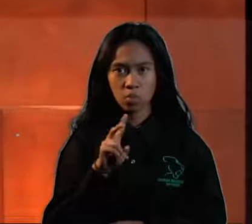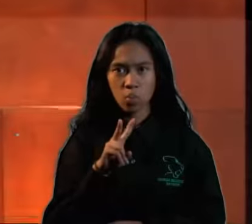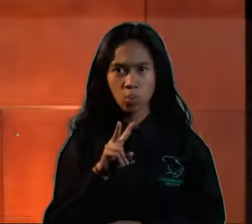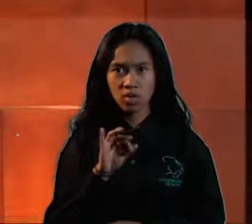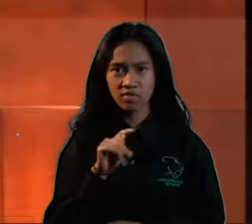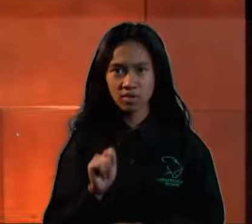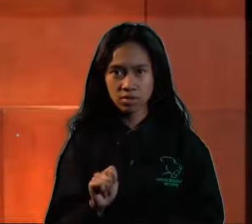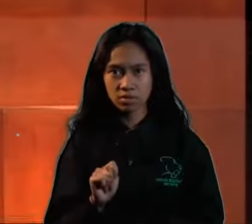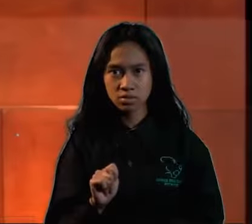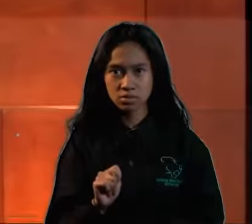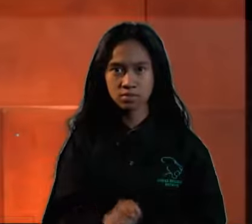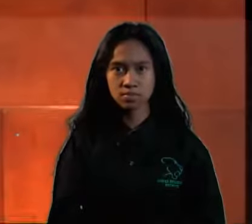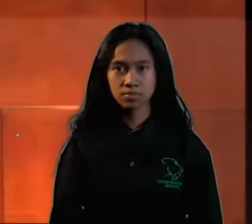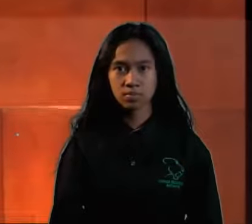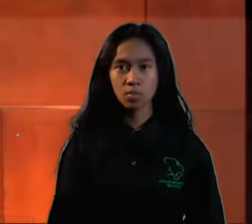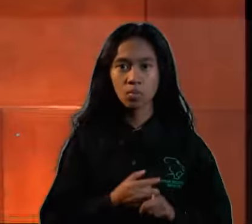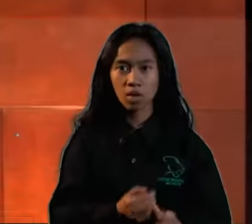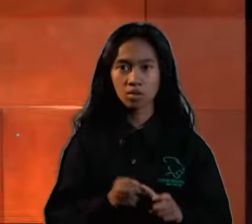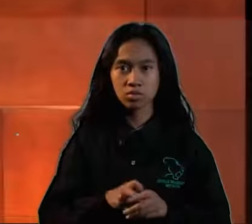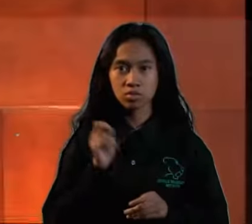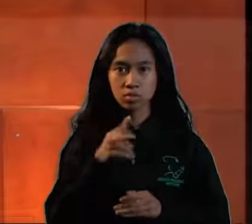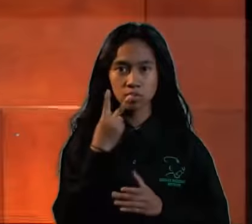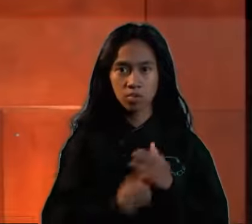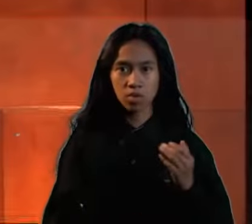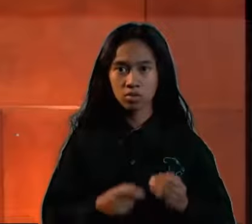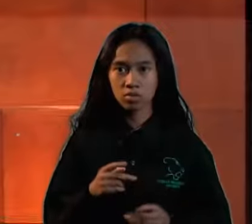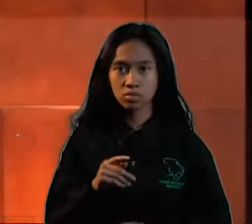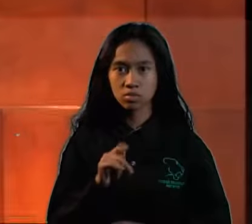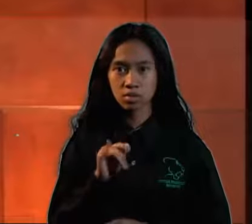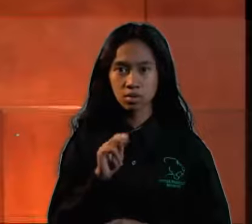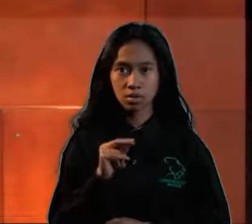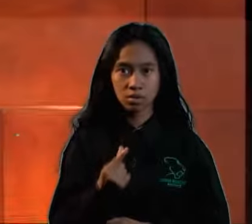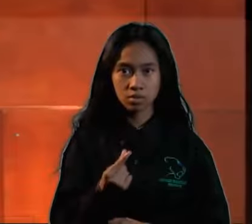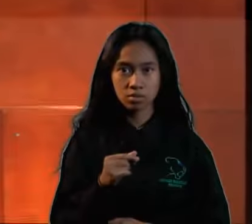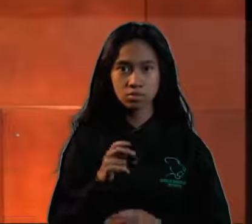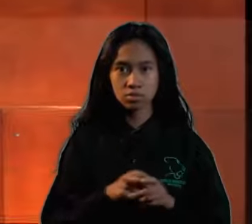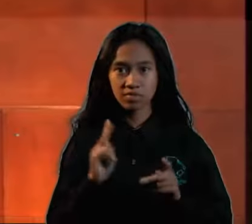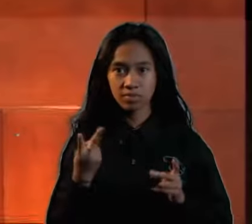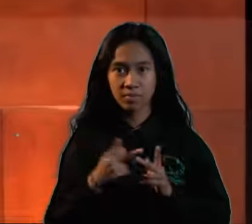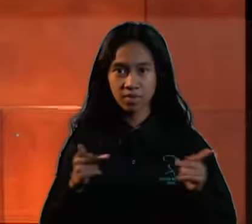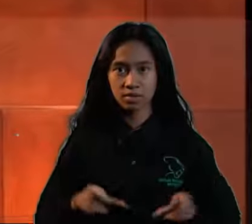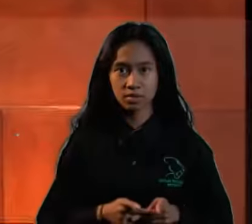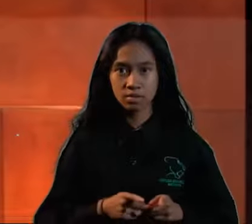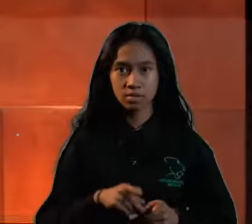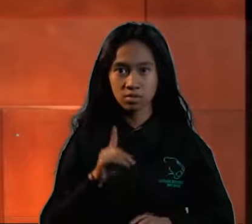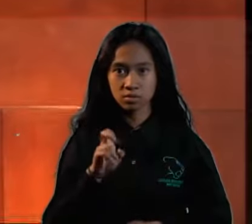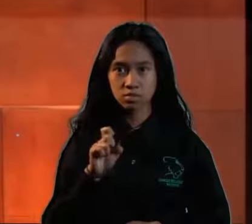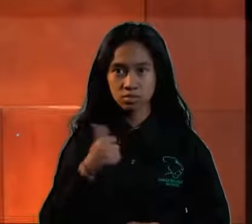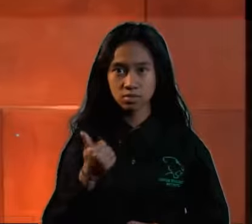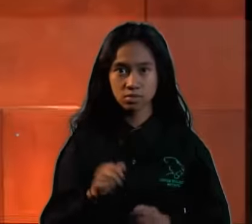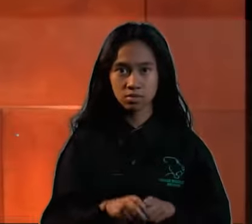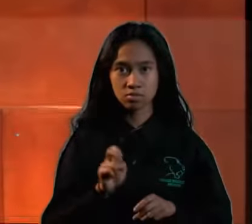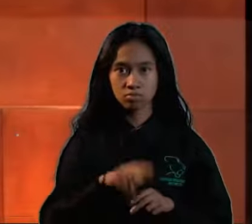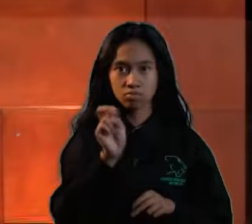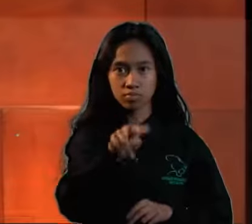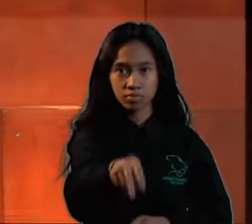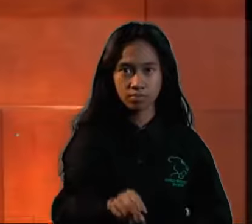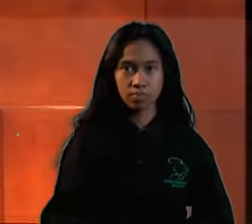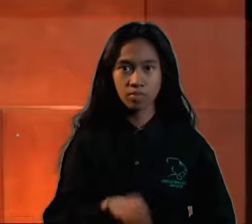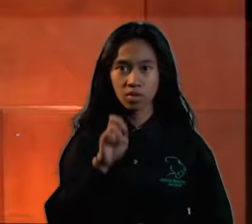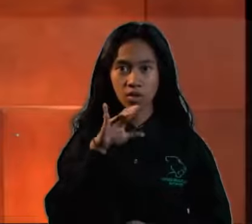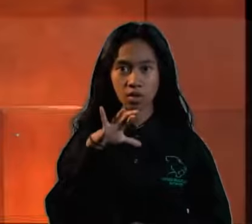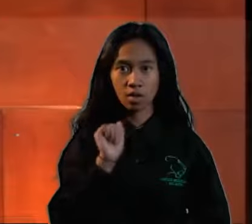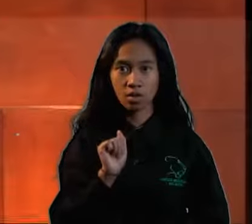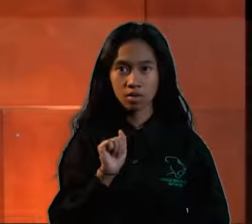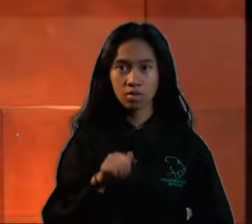Combining running and jumping, DeMonte King came in second in the 110-meter hurdles. Eric Hall scored sixth place